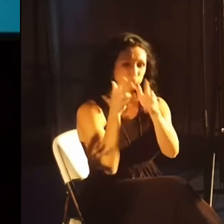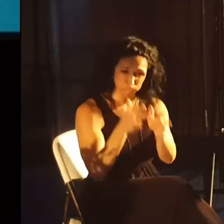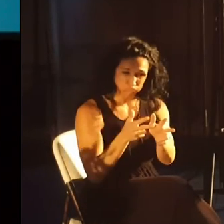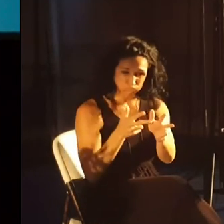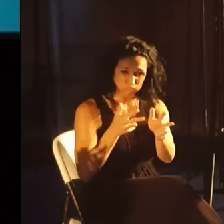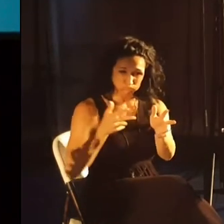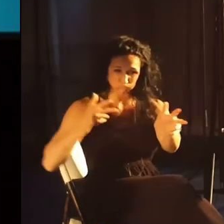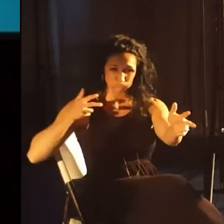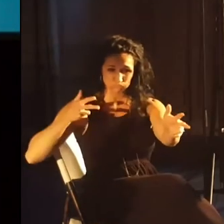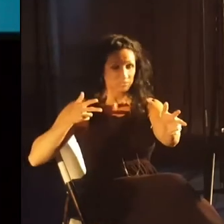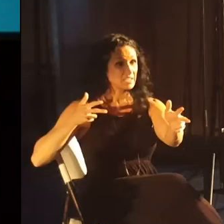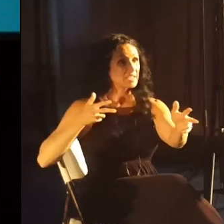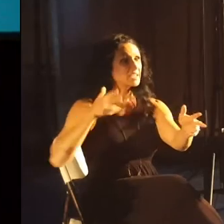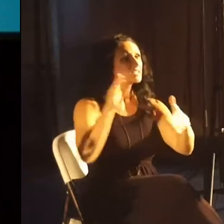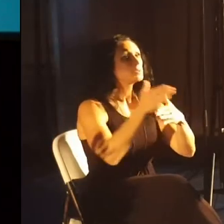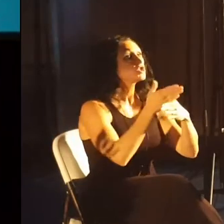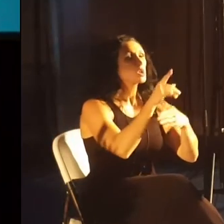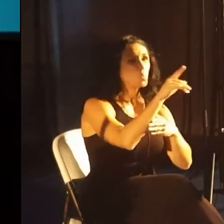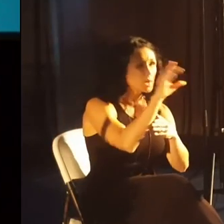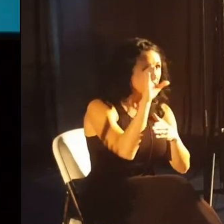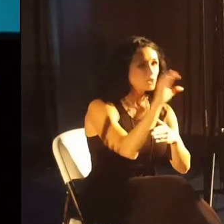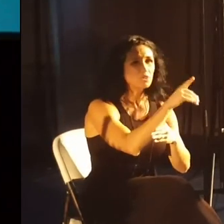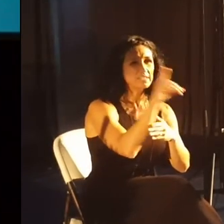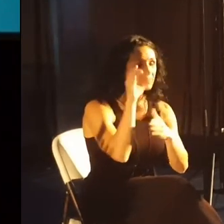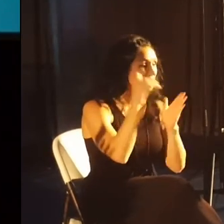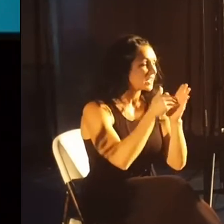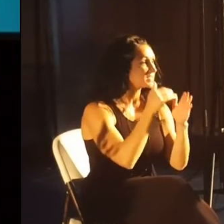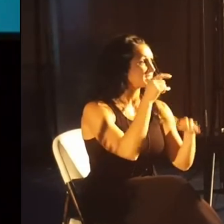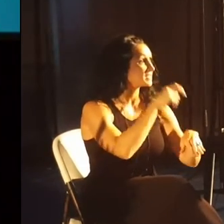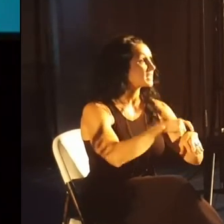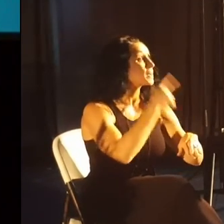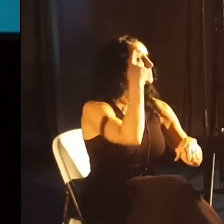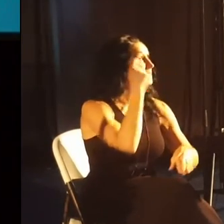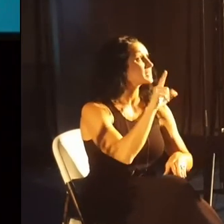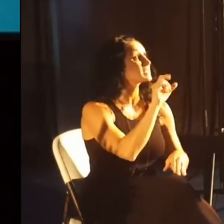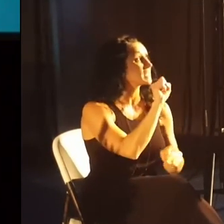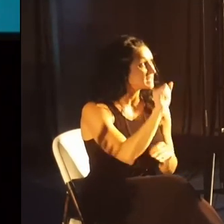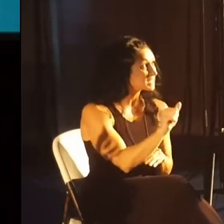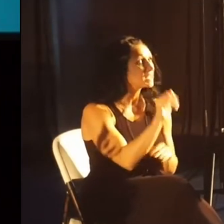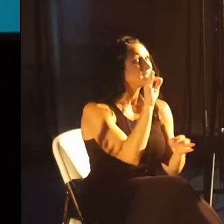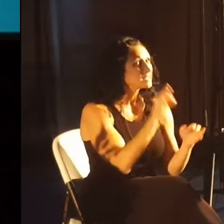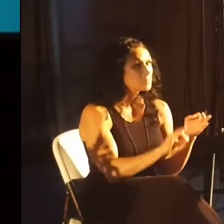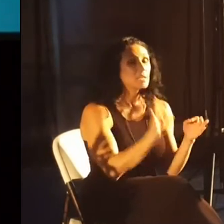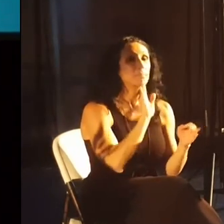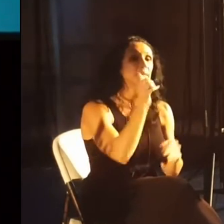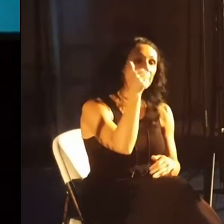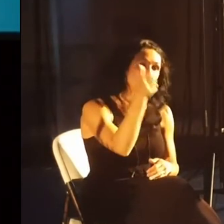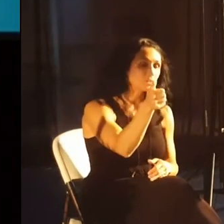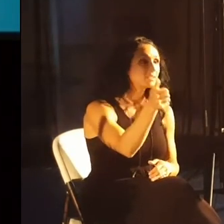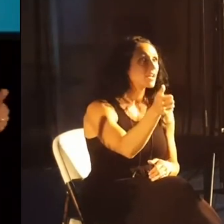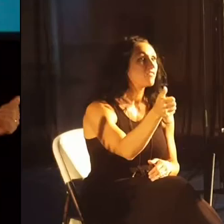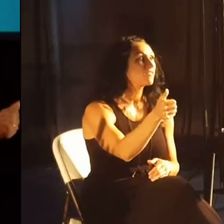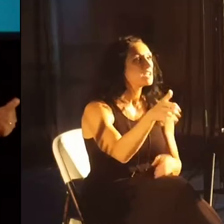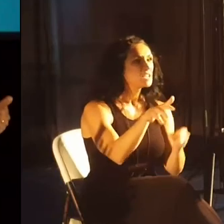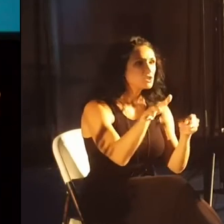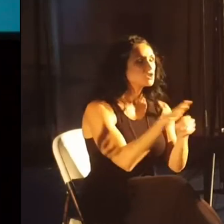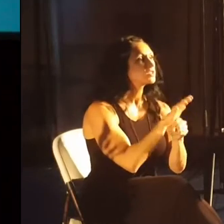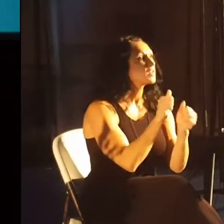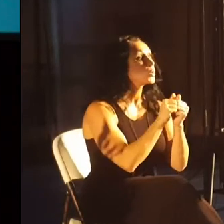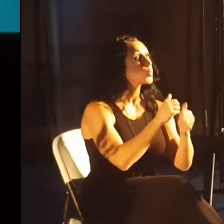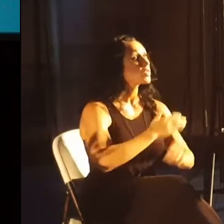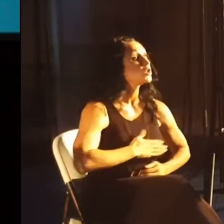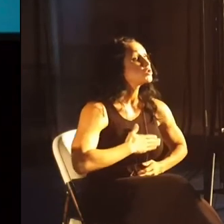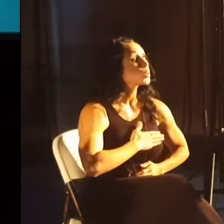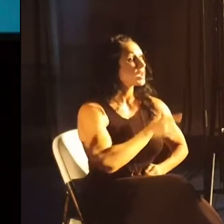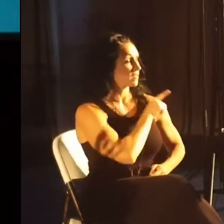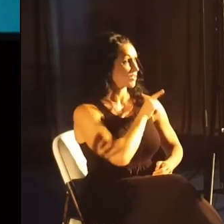been shared hundreds of thousands of times because Lisa is simply being Lisa and Lisa is filled with the joy